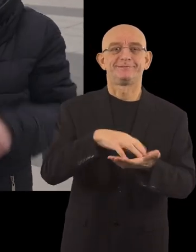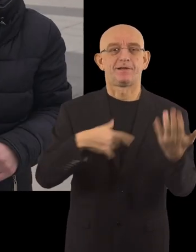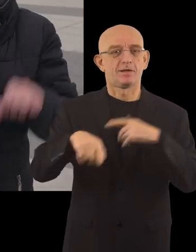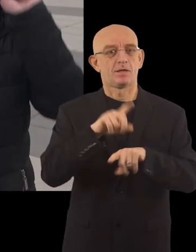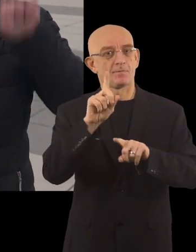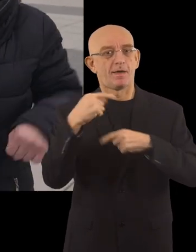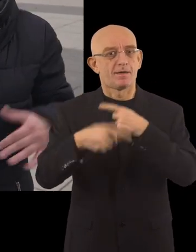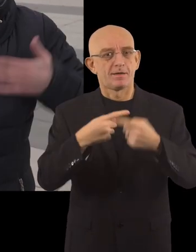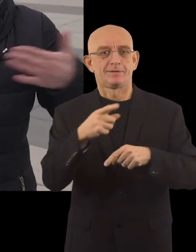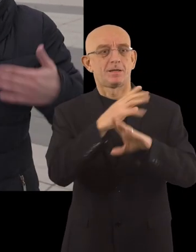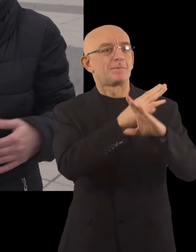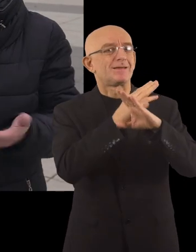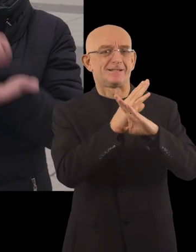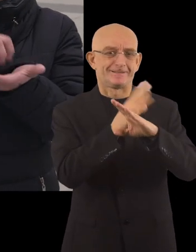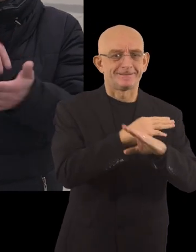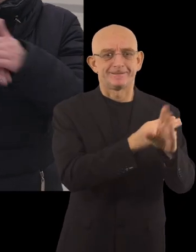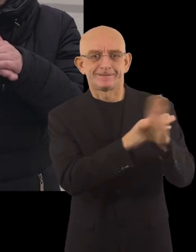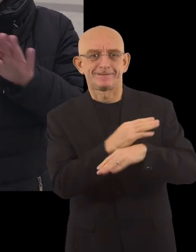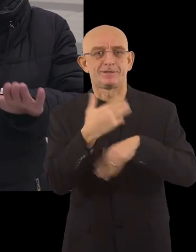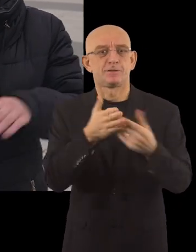work hard to break down barriers.